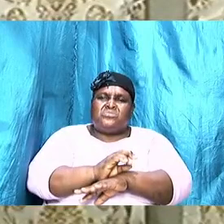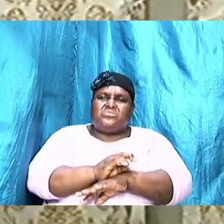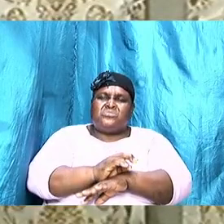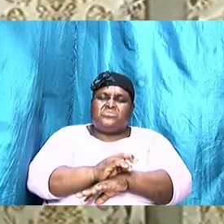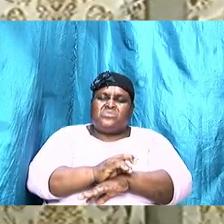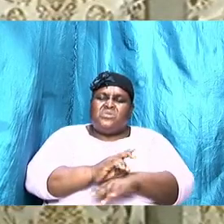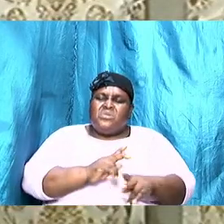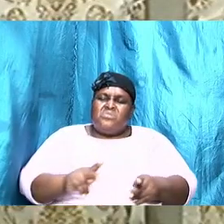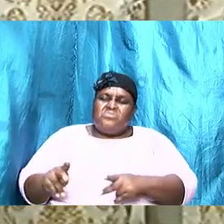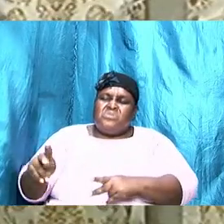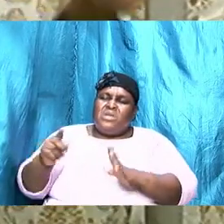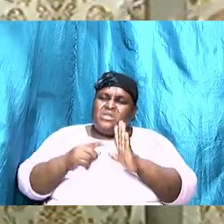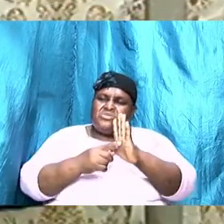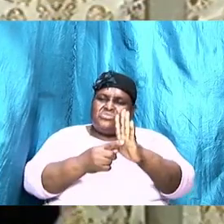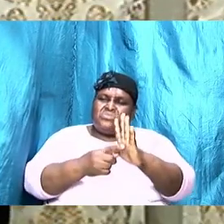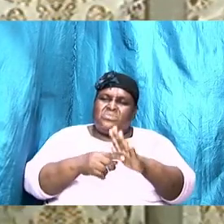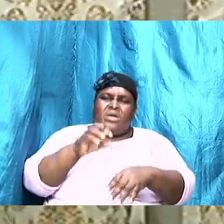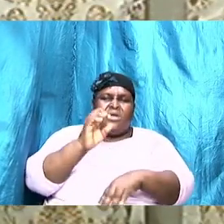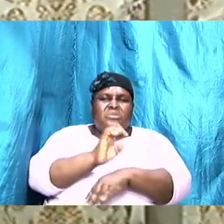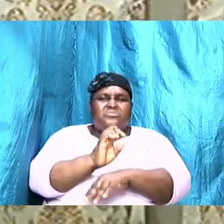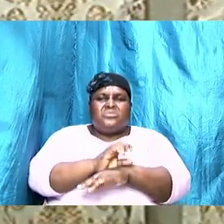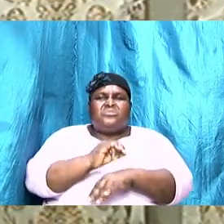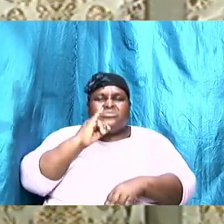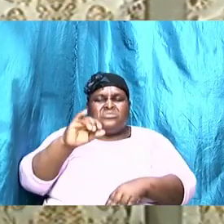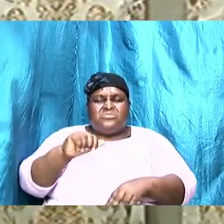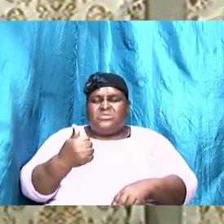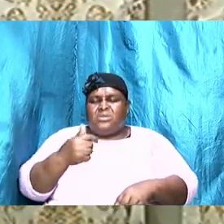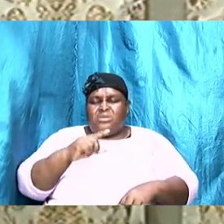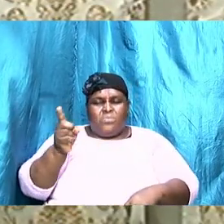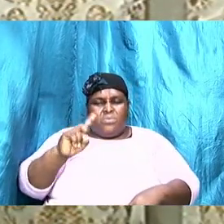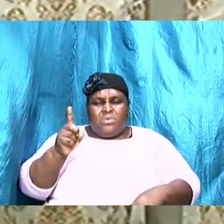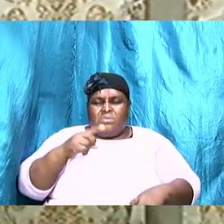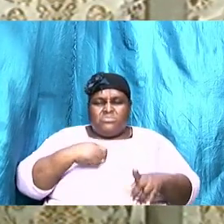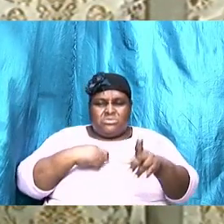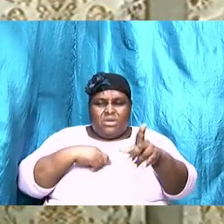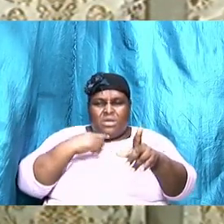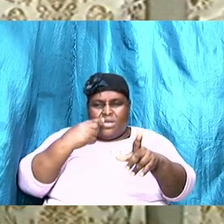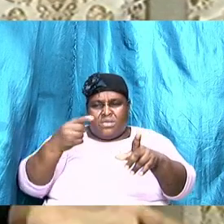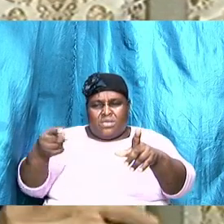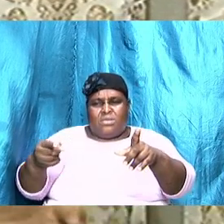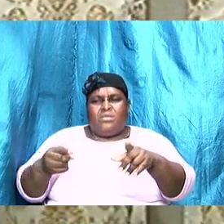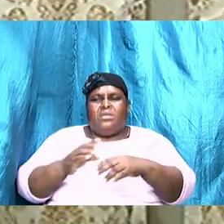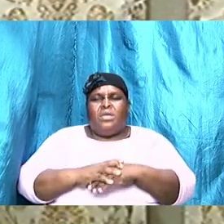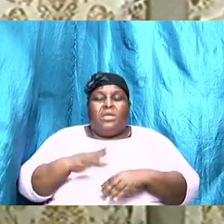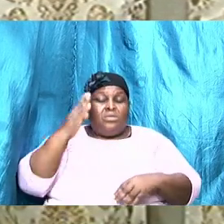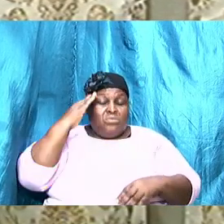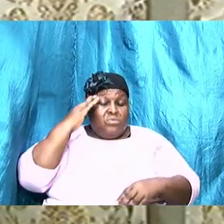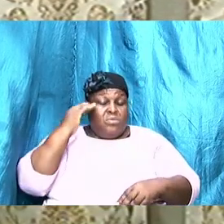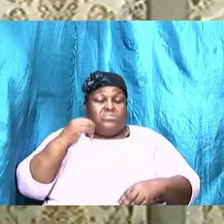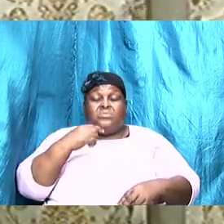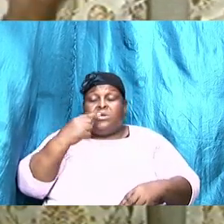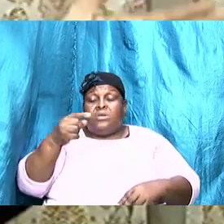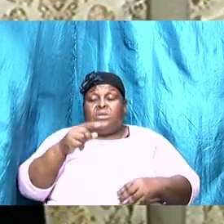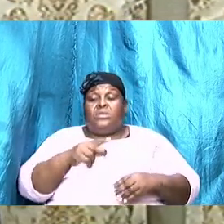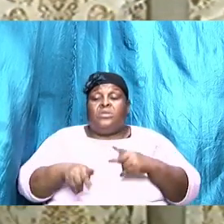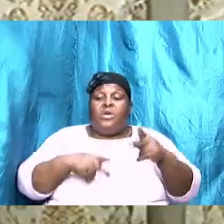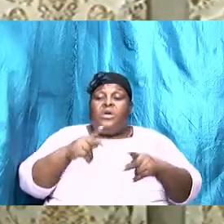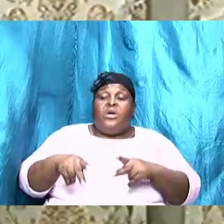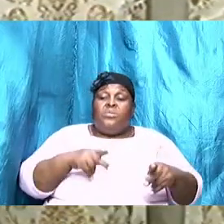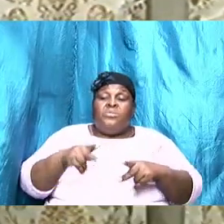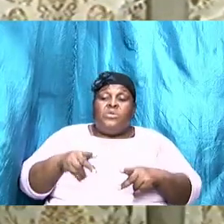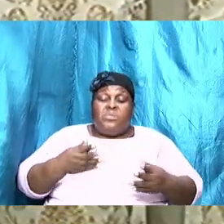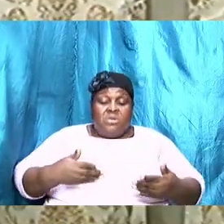and church is anywhere I'm talking and I know I'm talking to people here in Jamaica and people overseas